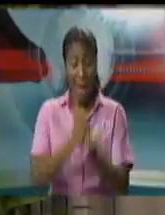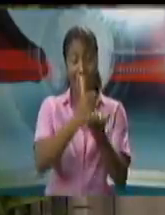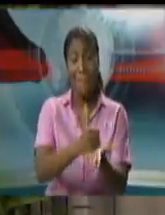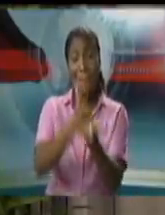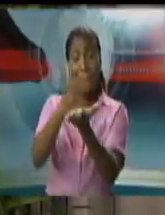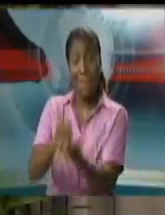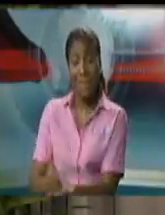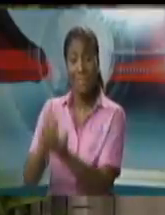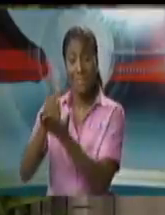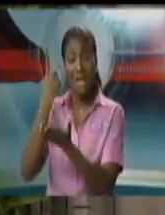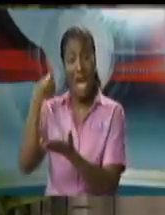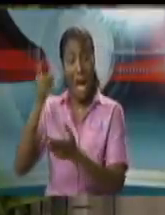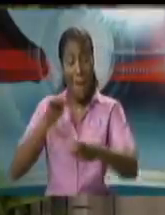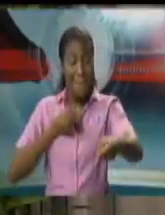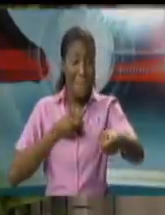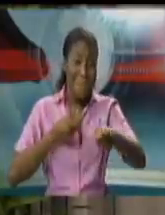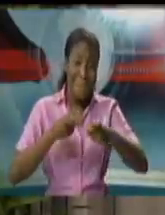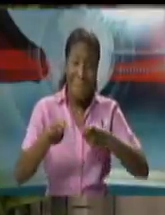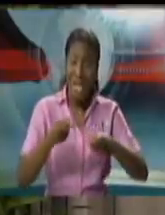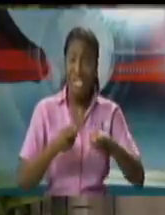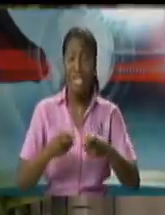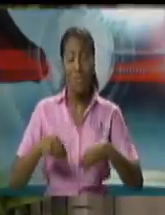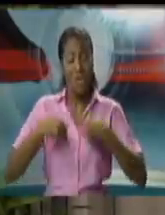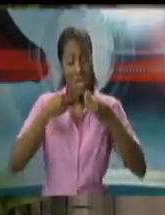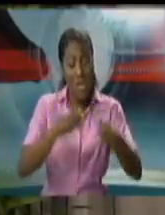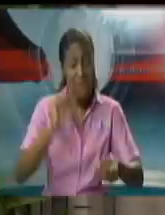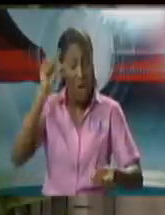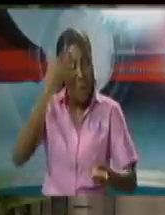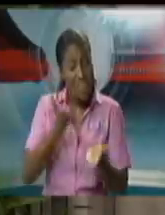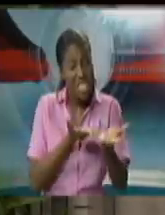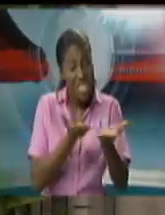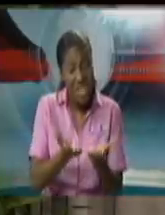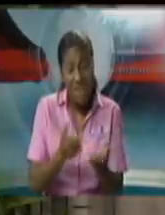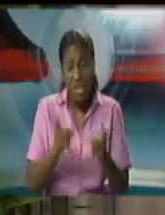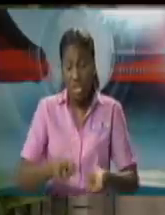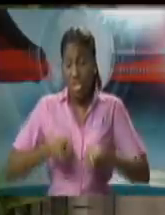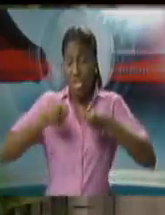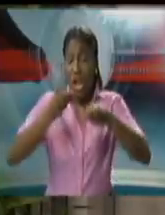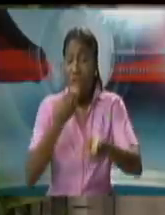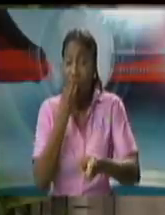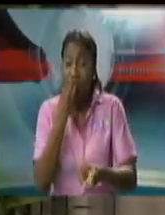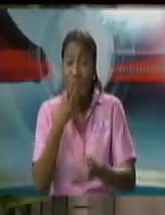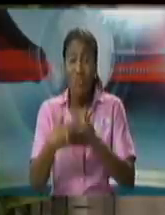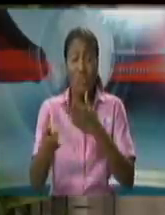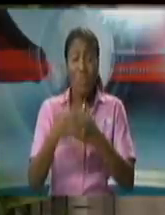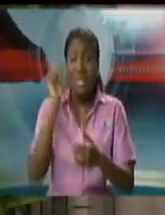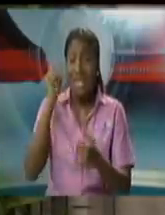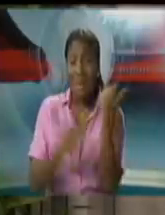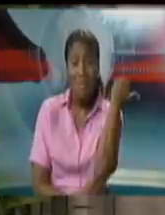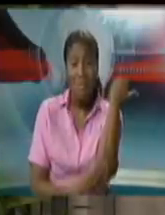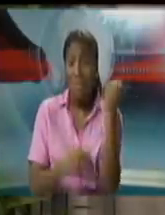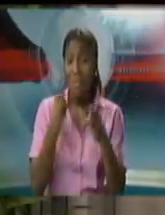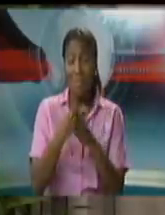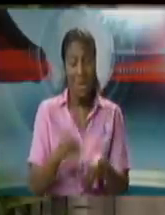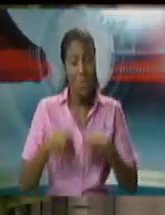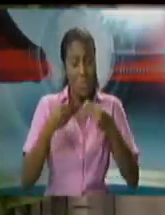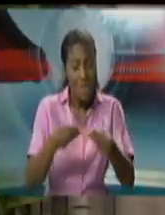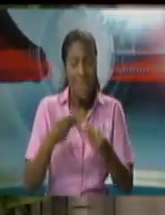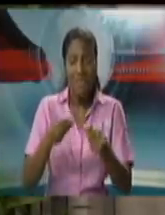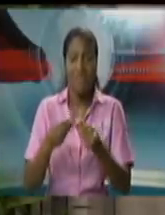manage the delivery of government services and charitable services through the individual mps offices